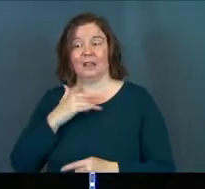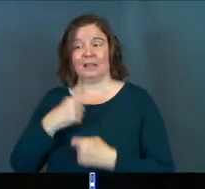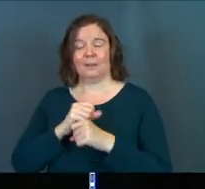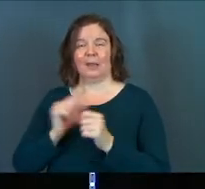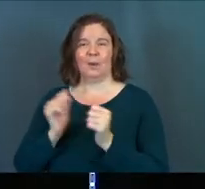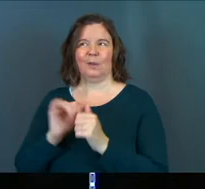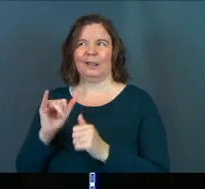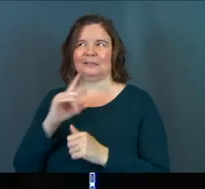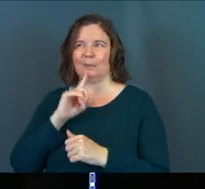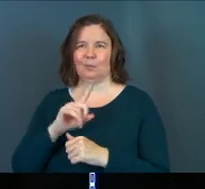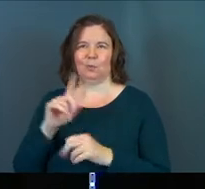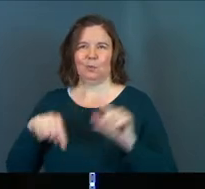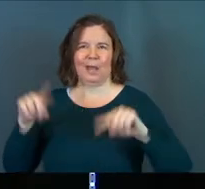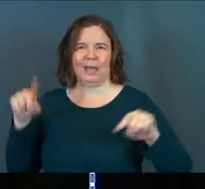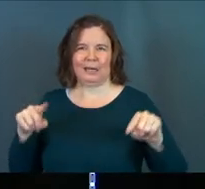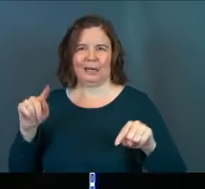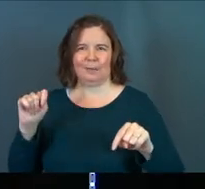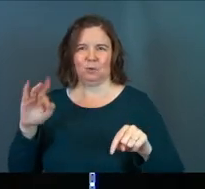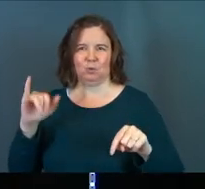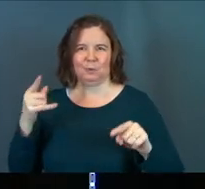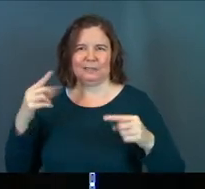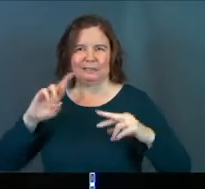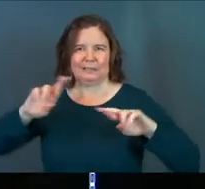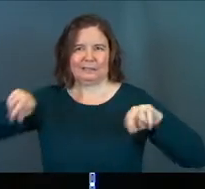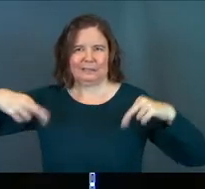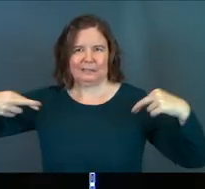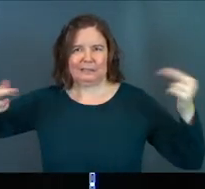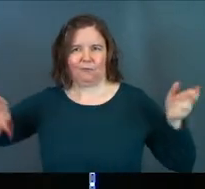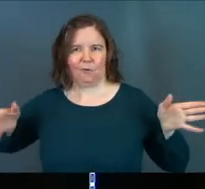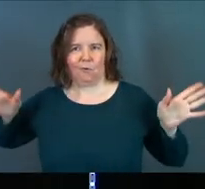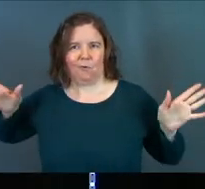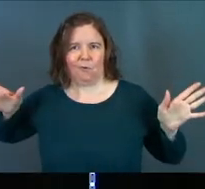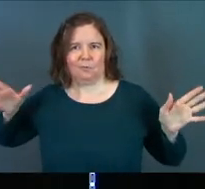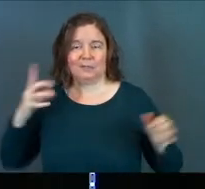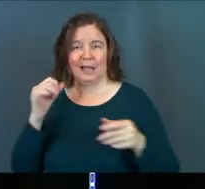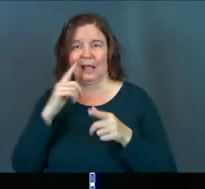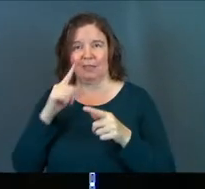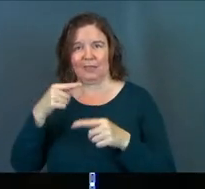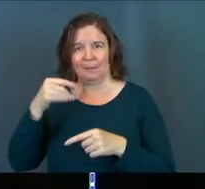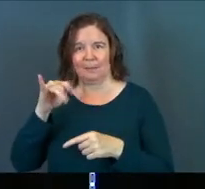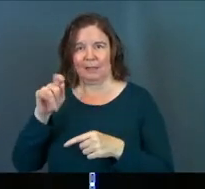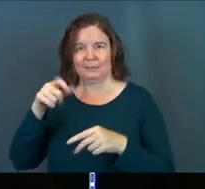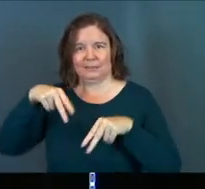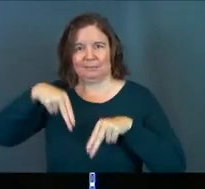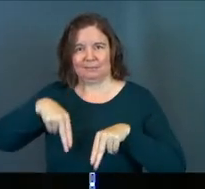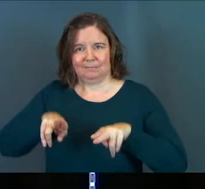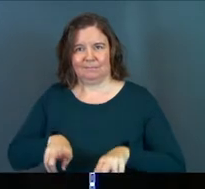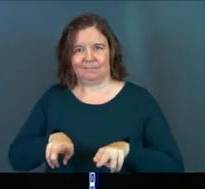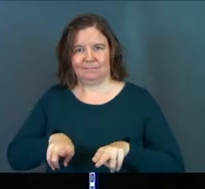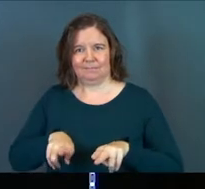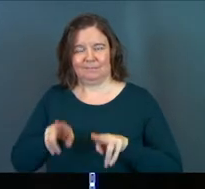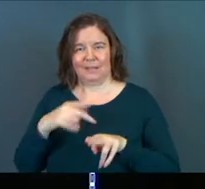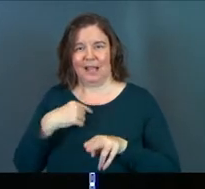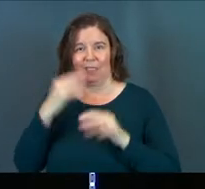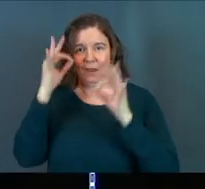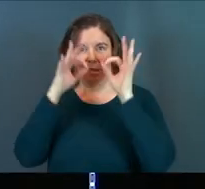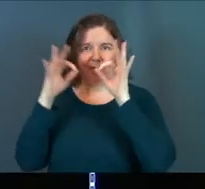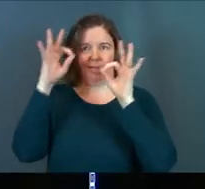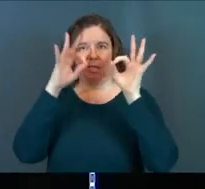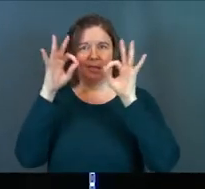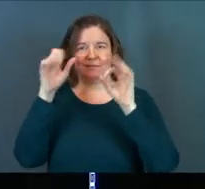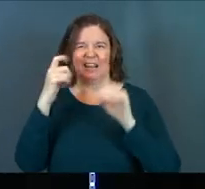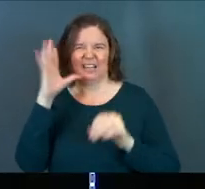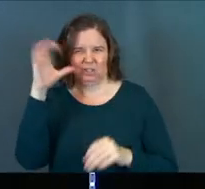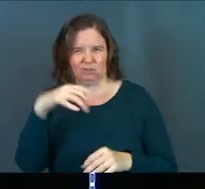made with like some random twisties for arms and some like popsicle sticks for feet with some glue and googly eyes that aren't the same size, and